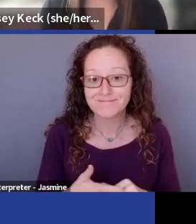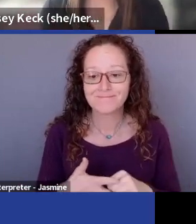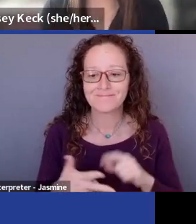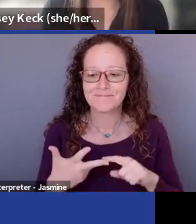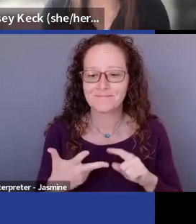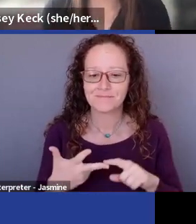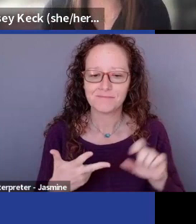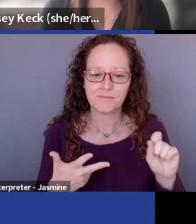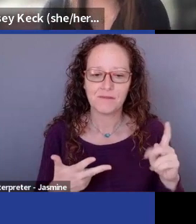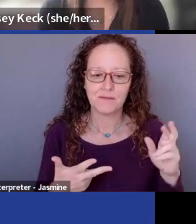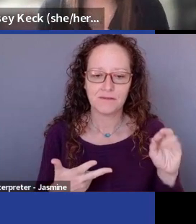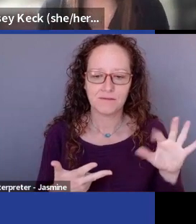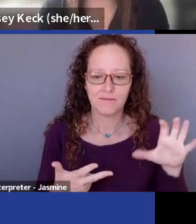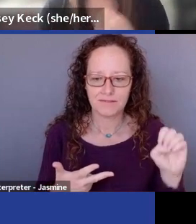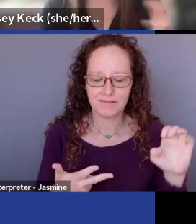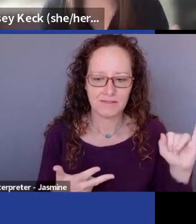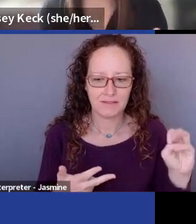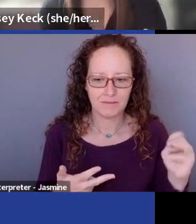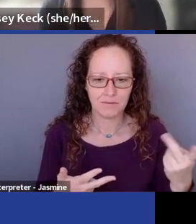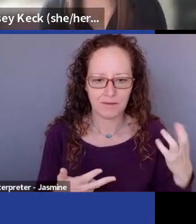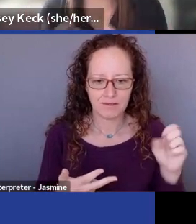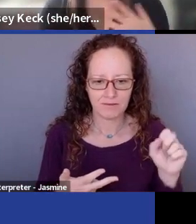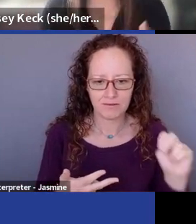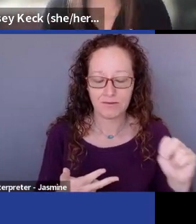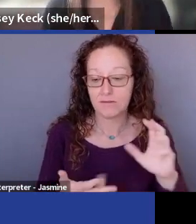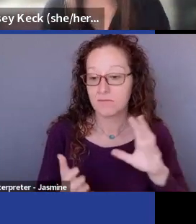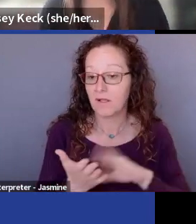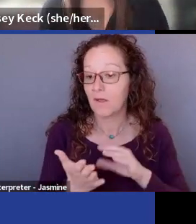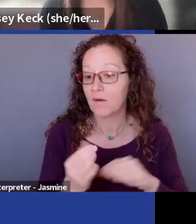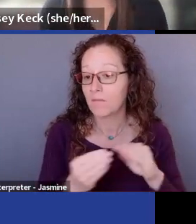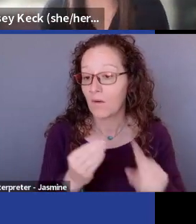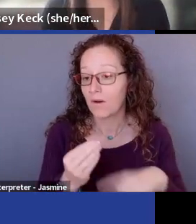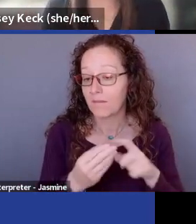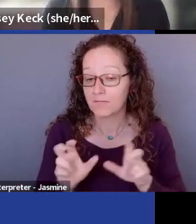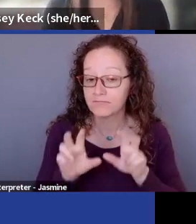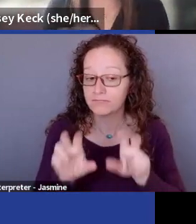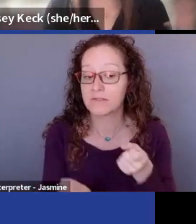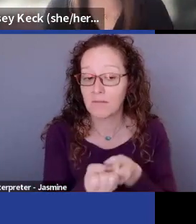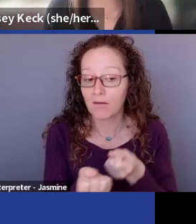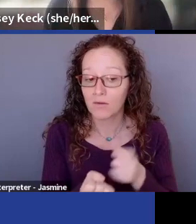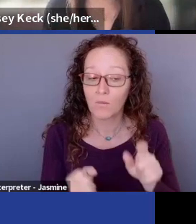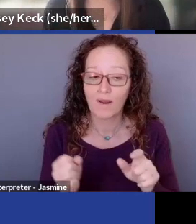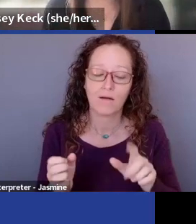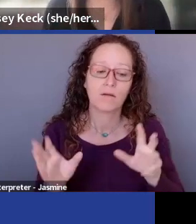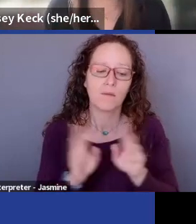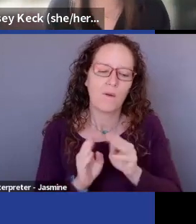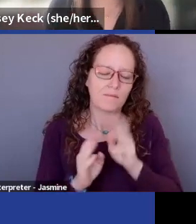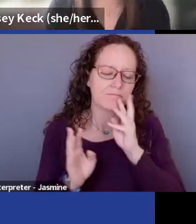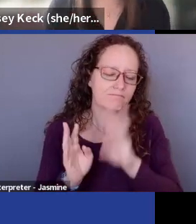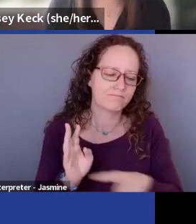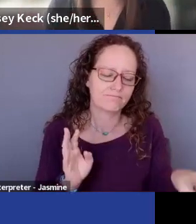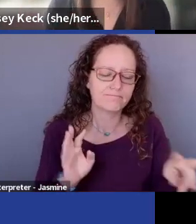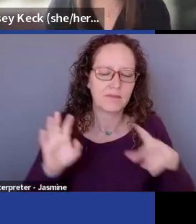and Surface Impression. So you can learn more about our sponsors on the Sponsor tab on our conference website. You'll be hearing a lot about them throughout the